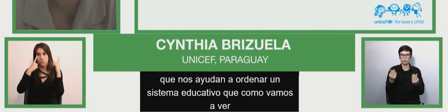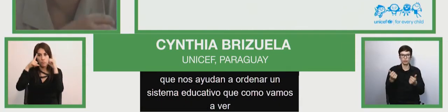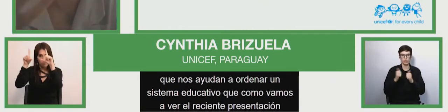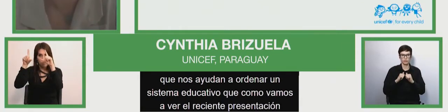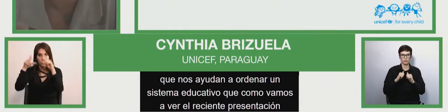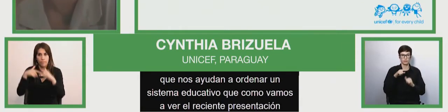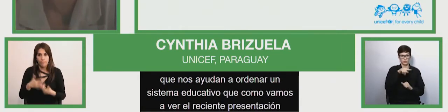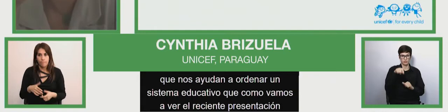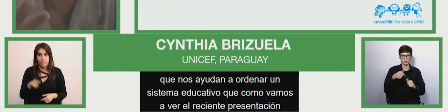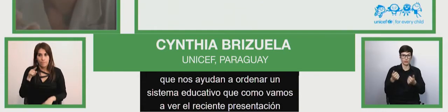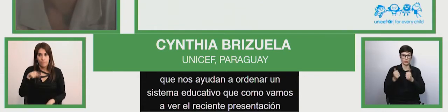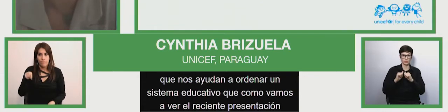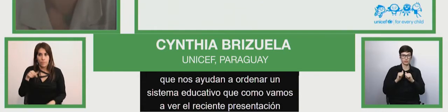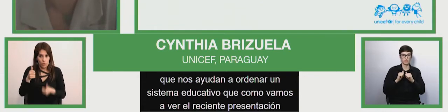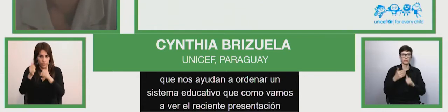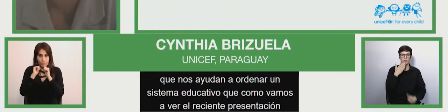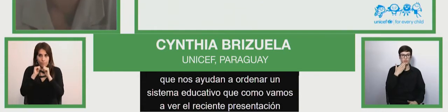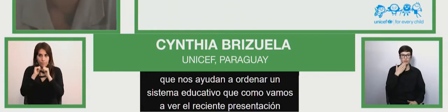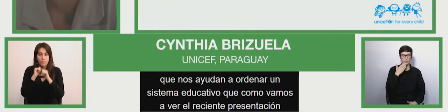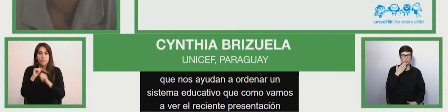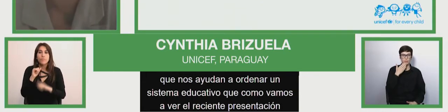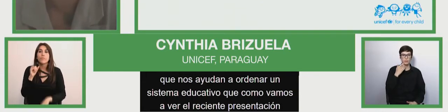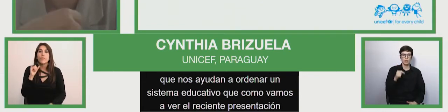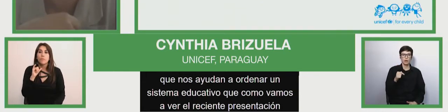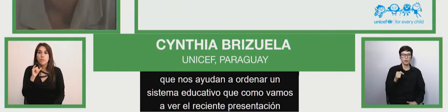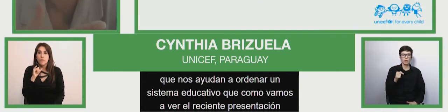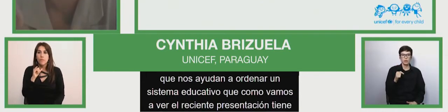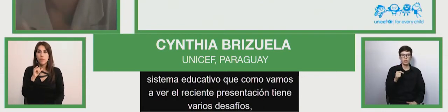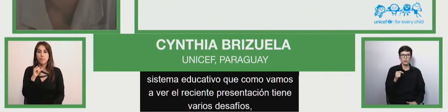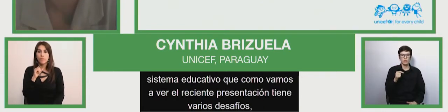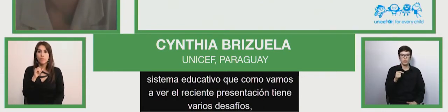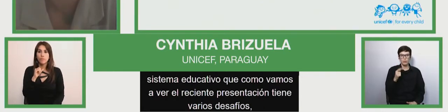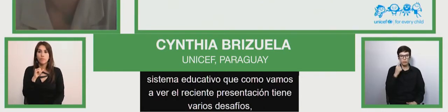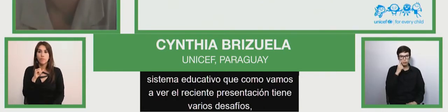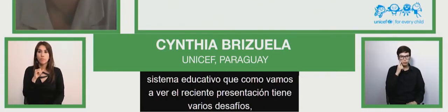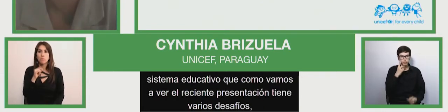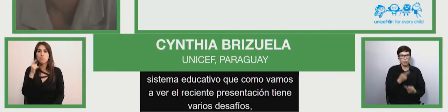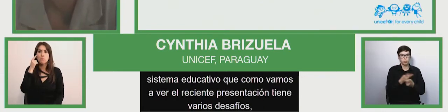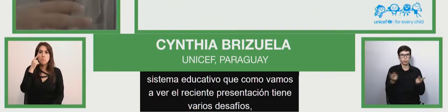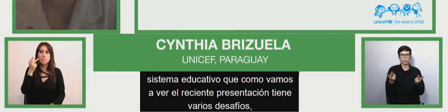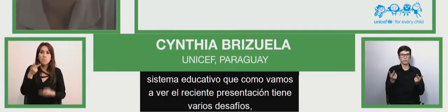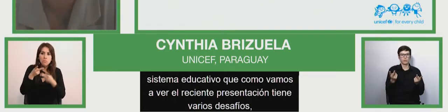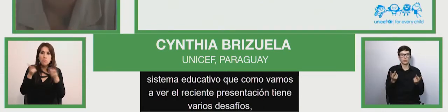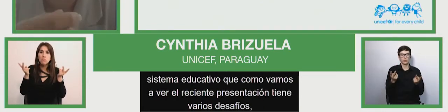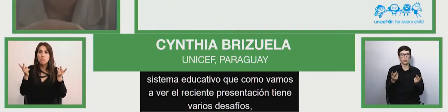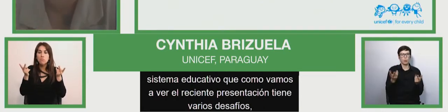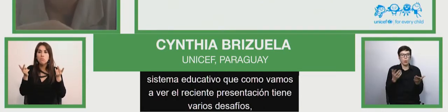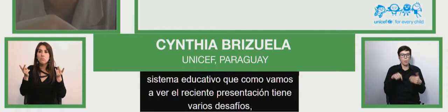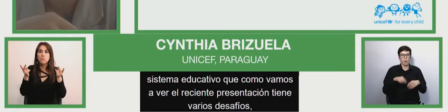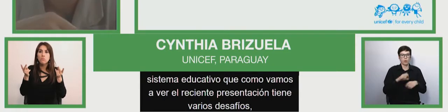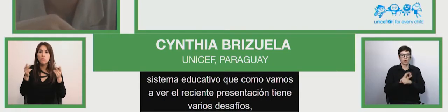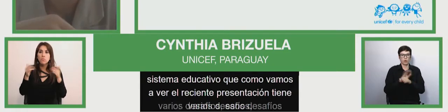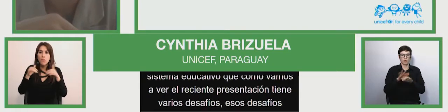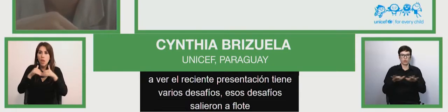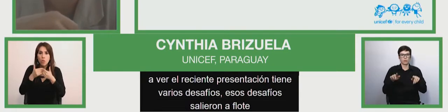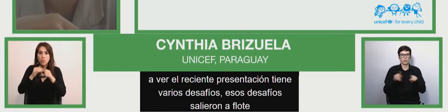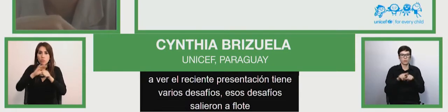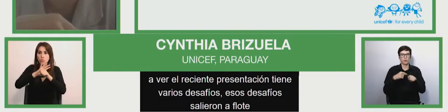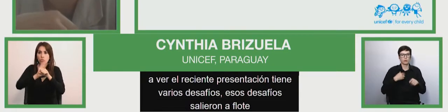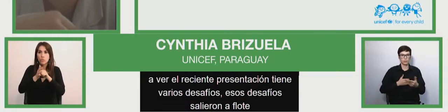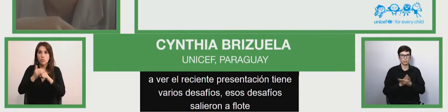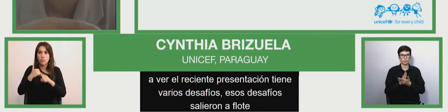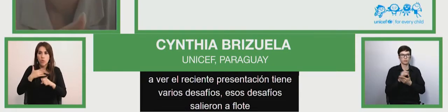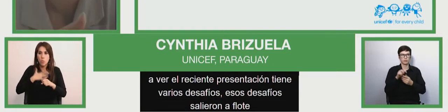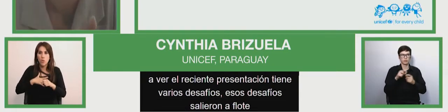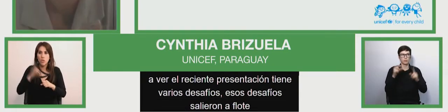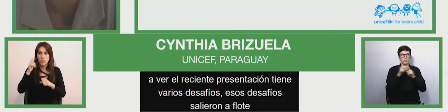were um came to the fore in the context that we're currently living and i want to start with this phrase which i've used